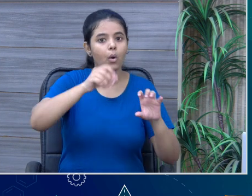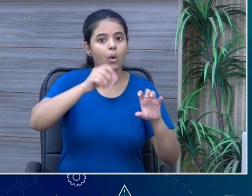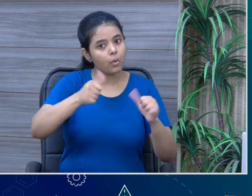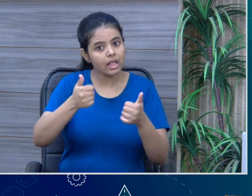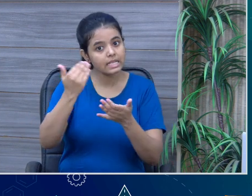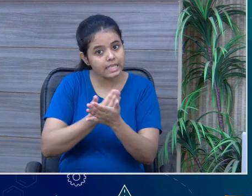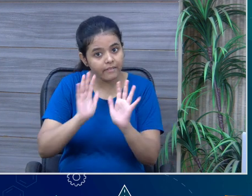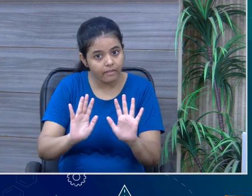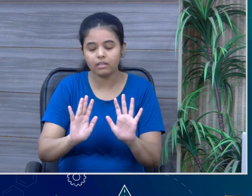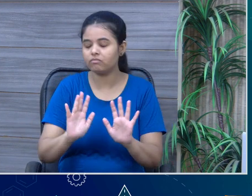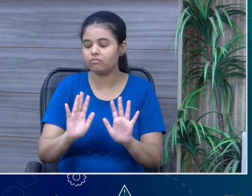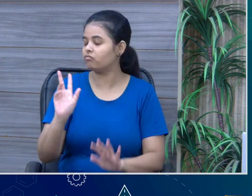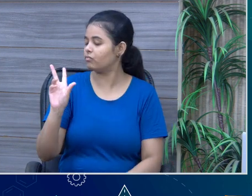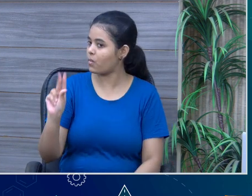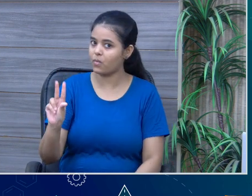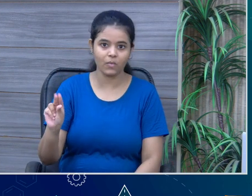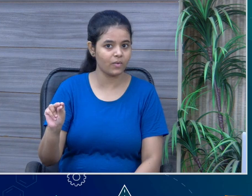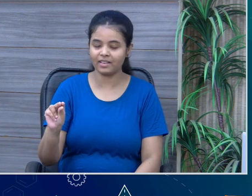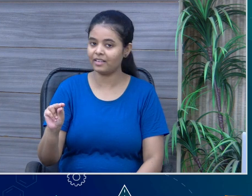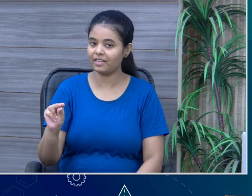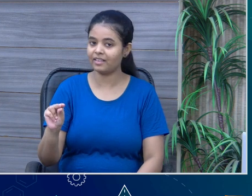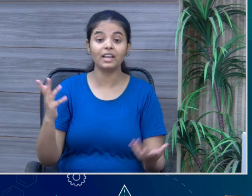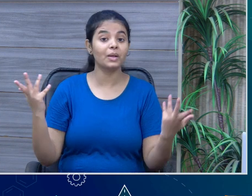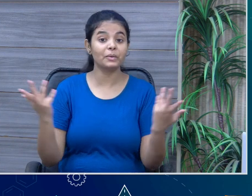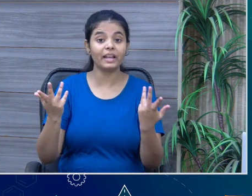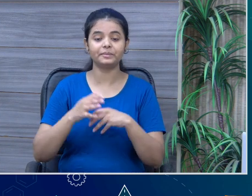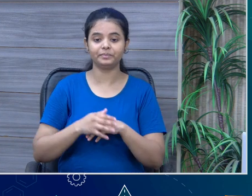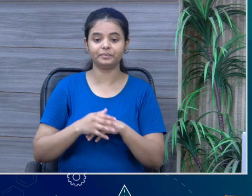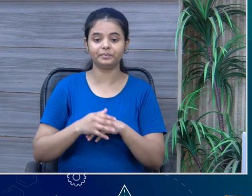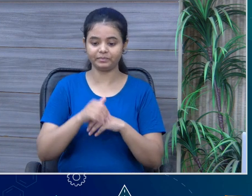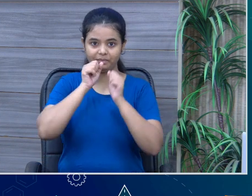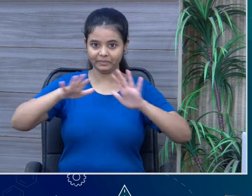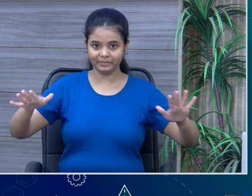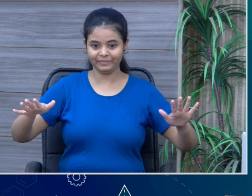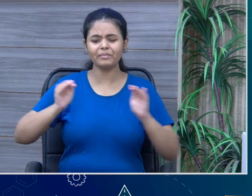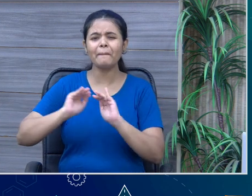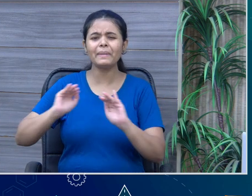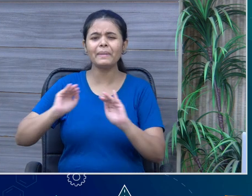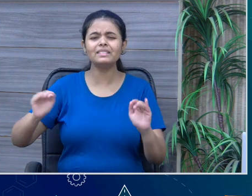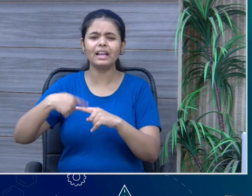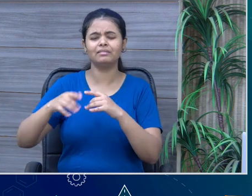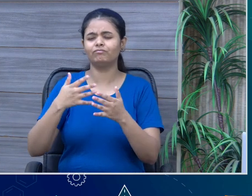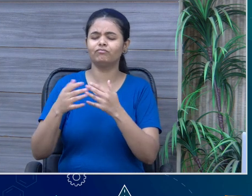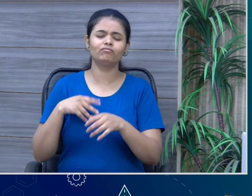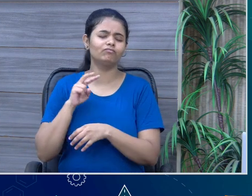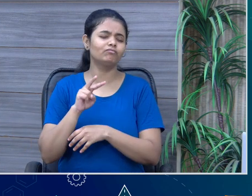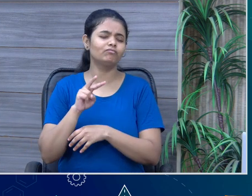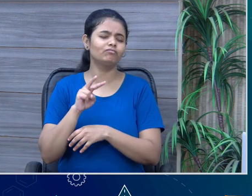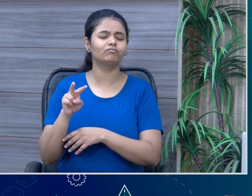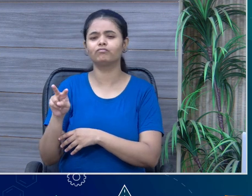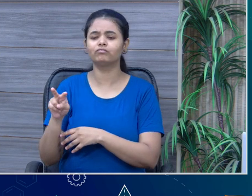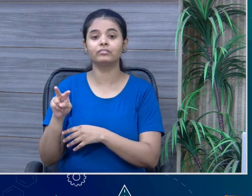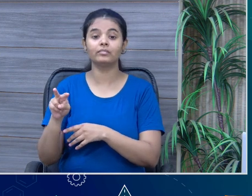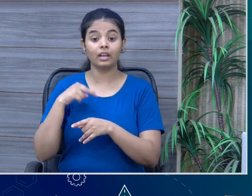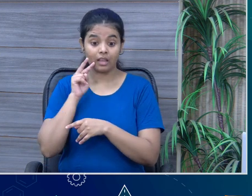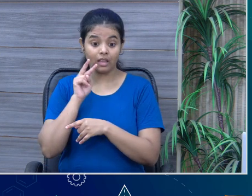Is it drinkable? No, not at all. Sometimes if you go into the sea water, we go for the sea sports. And if you dip